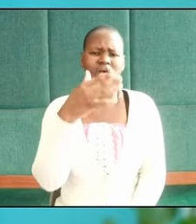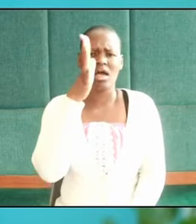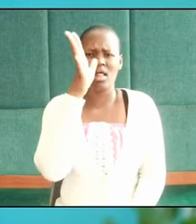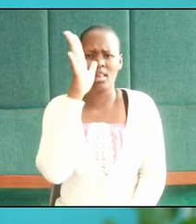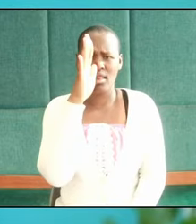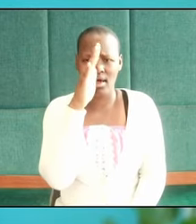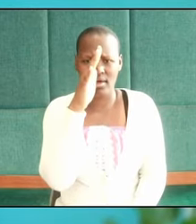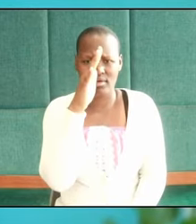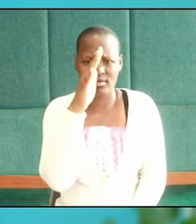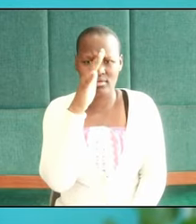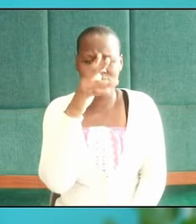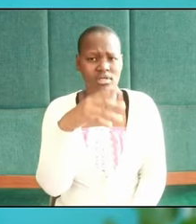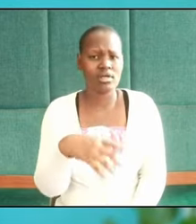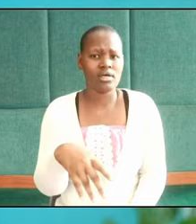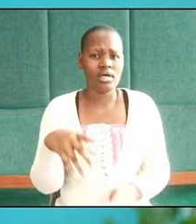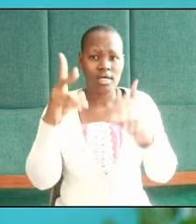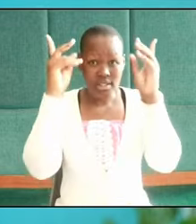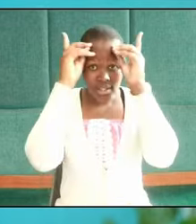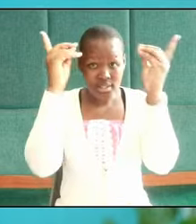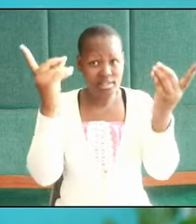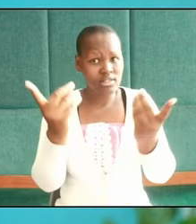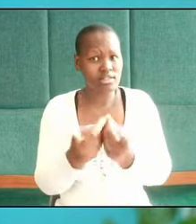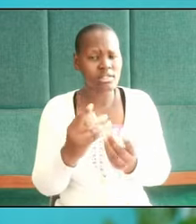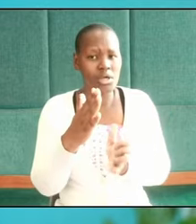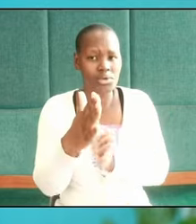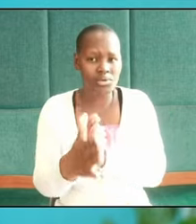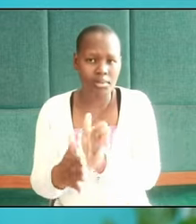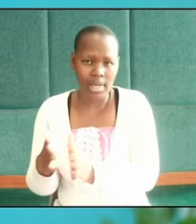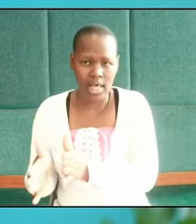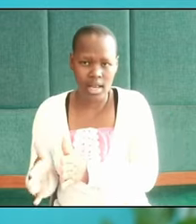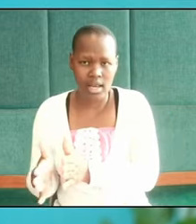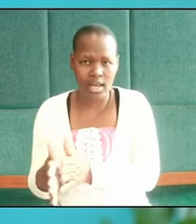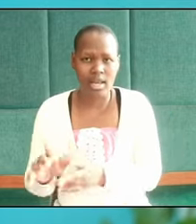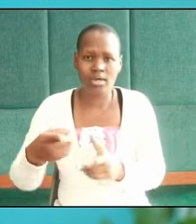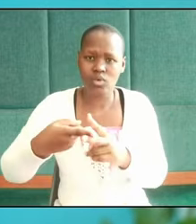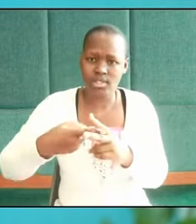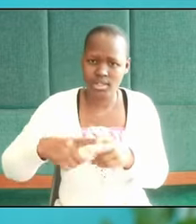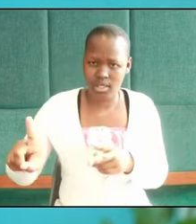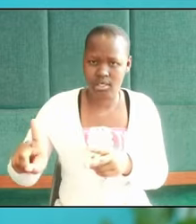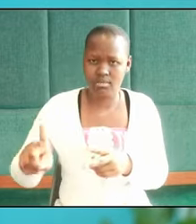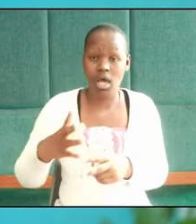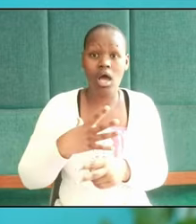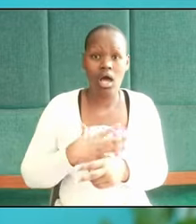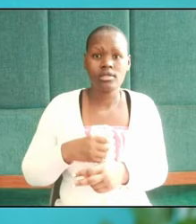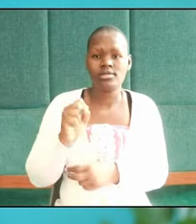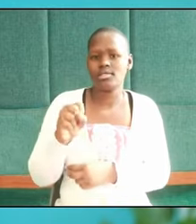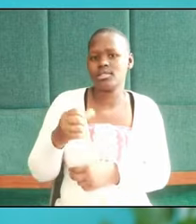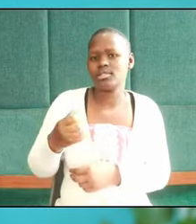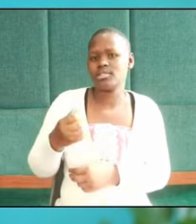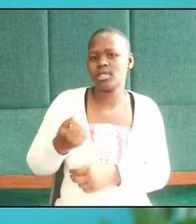and she decided to plan to escape and she escaped.